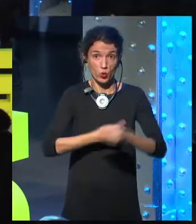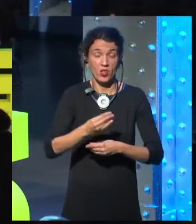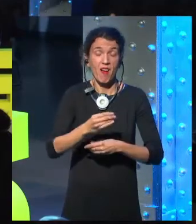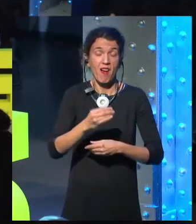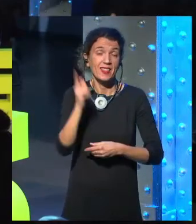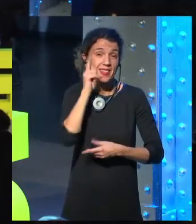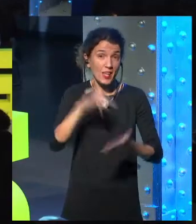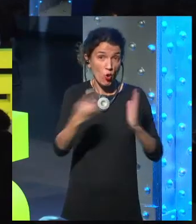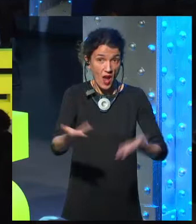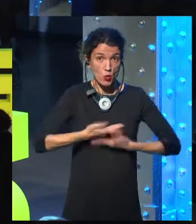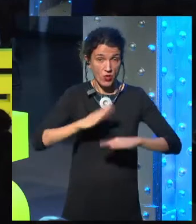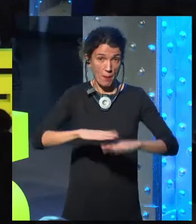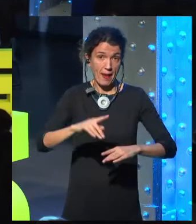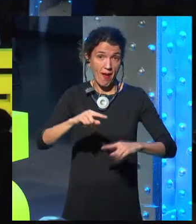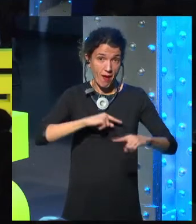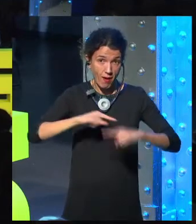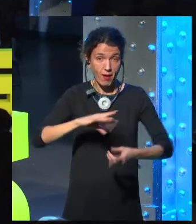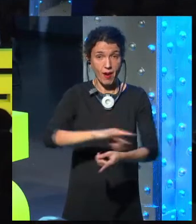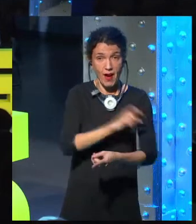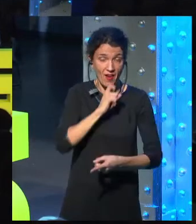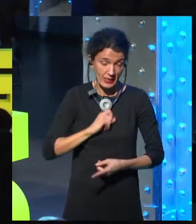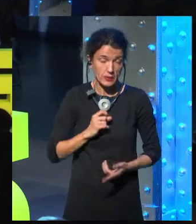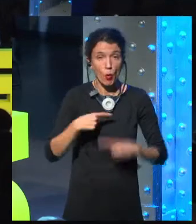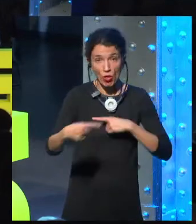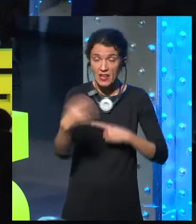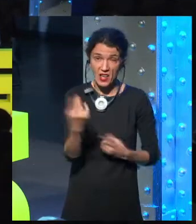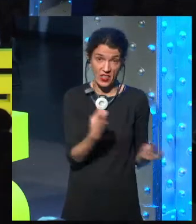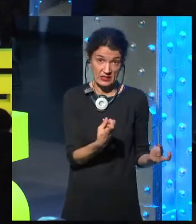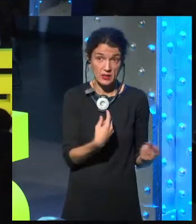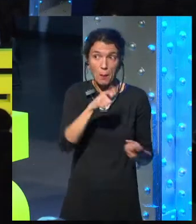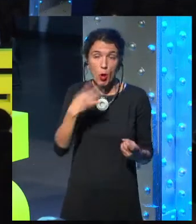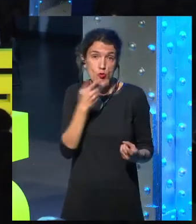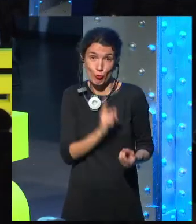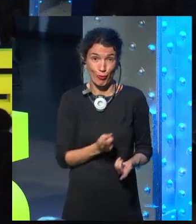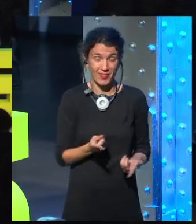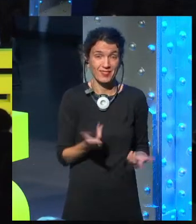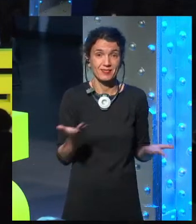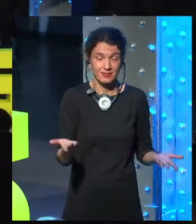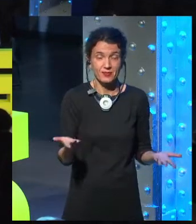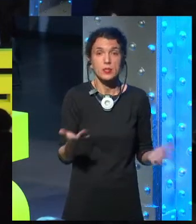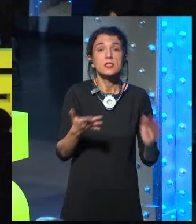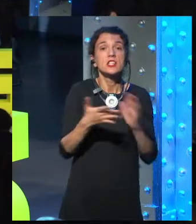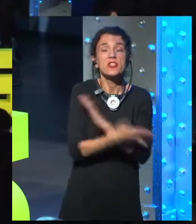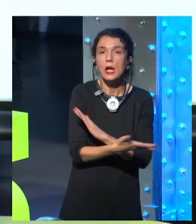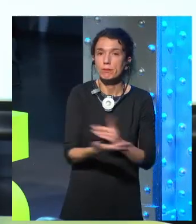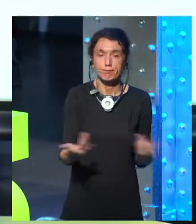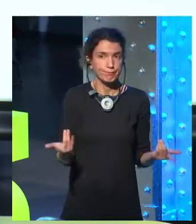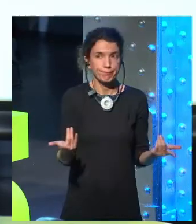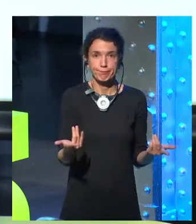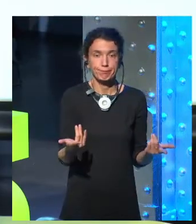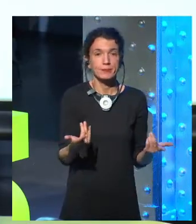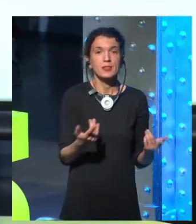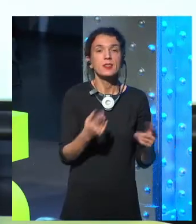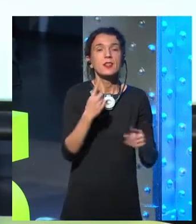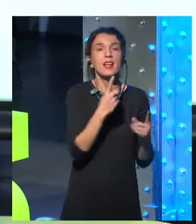computer. We don't consider that people might have different experiences and different contexts with it. So if you're building something, make sure to